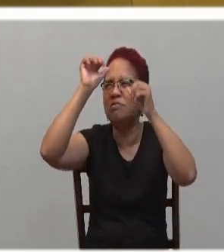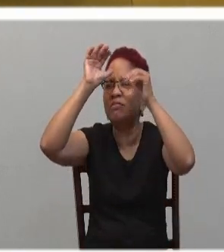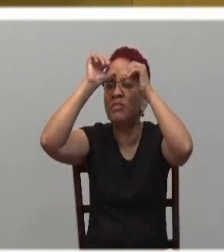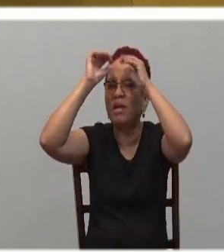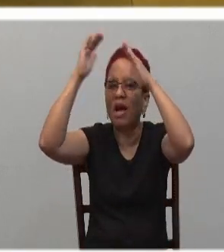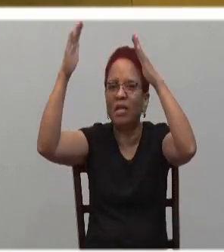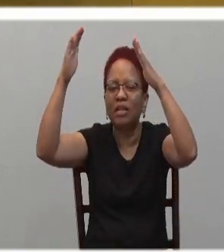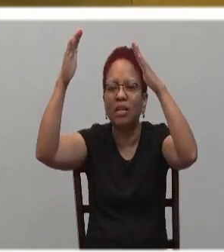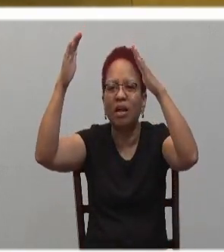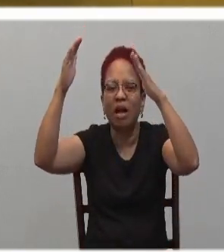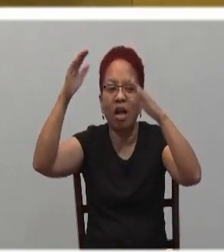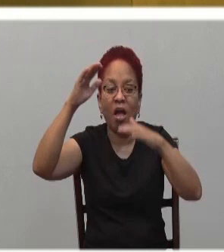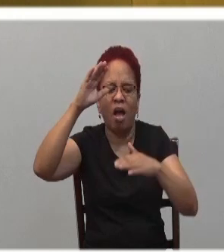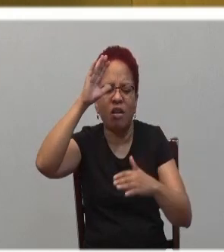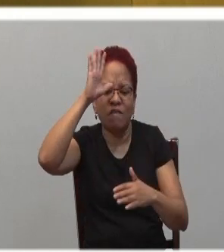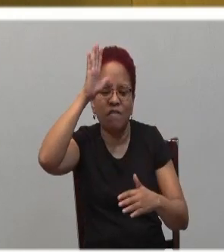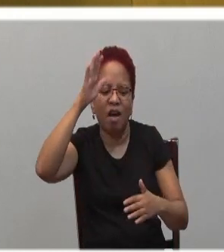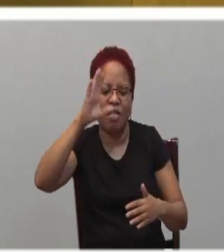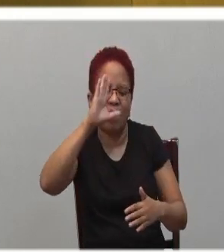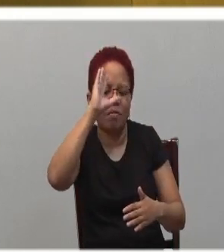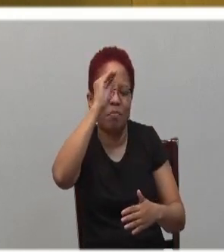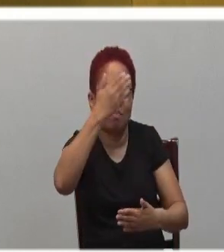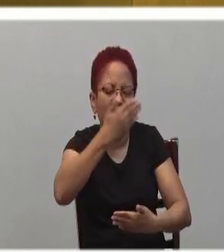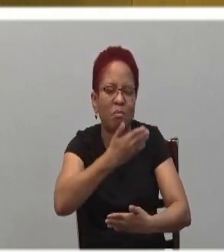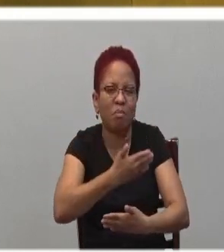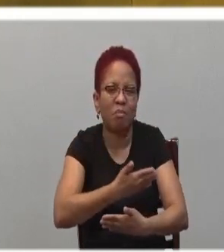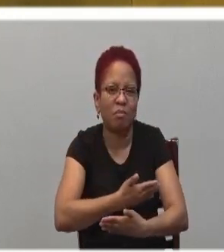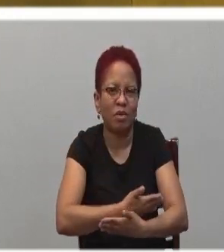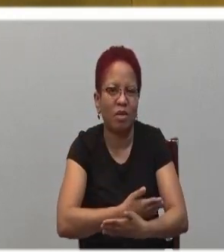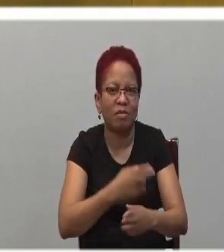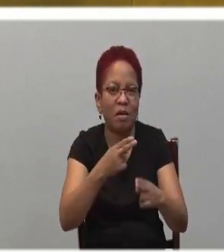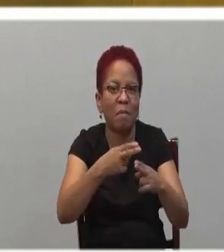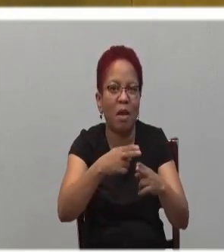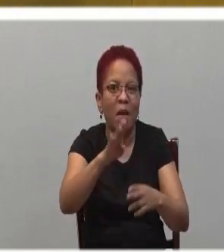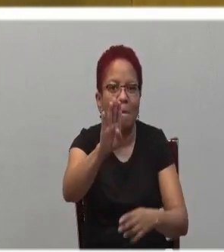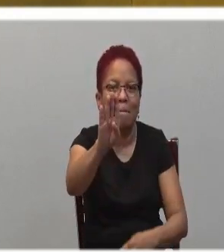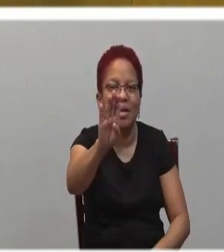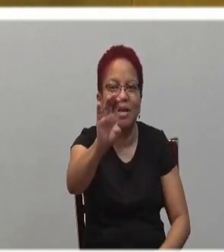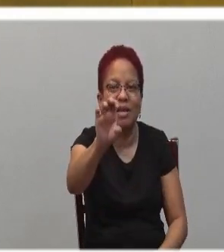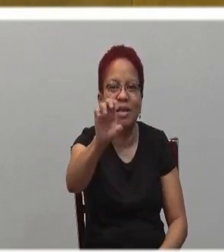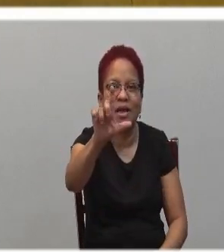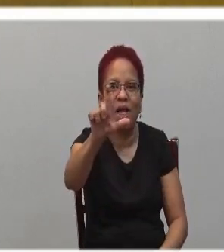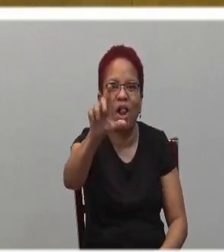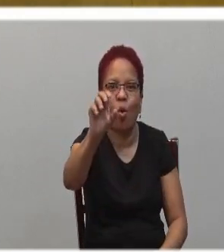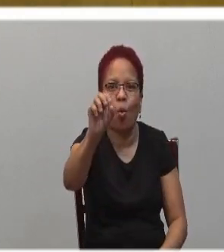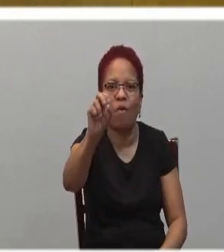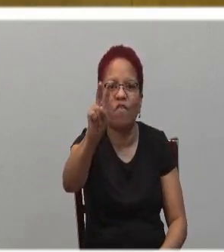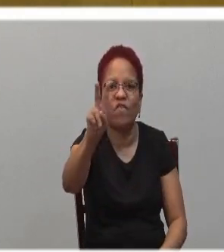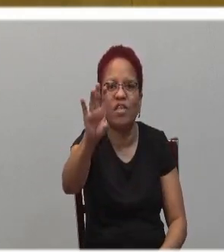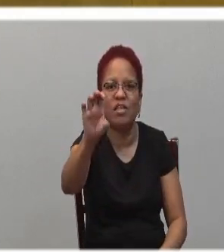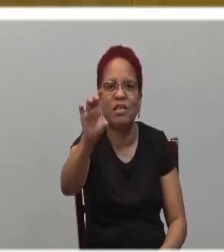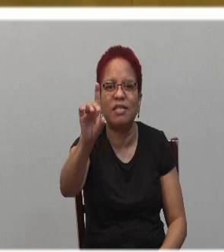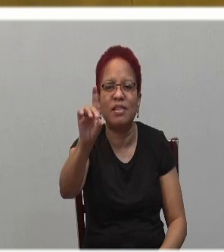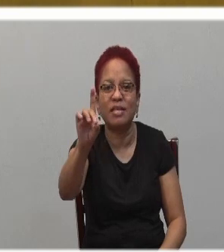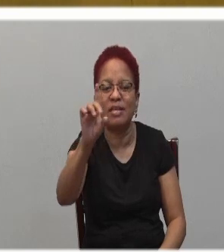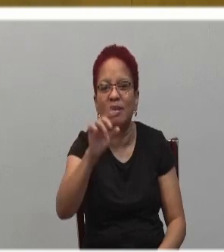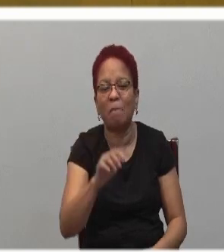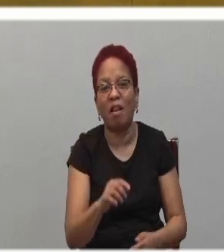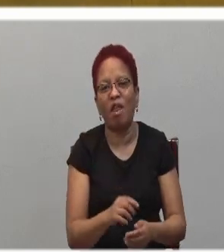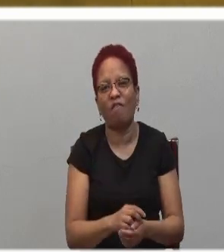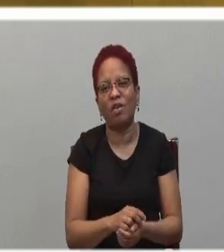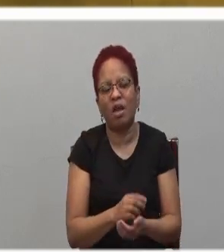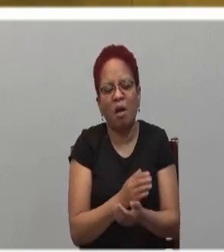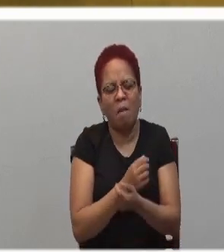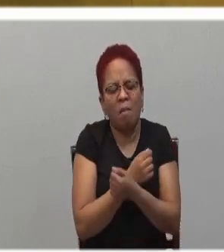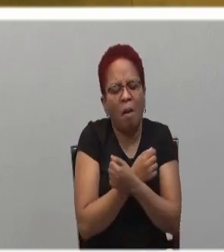Beloved. It's a right relationship. And so the engine driving Jesus'